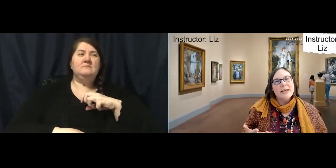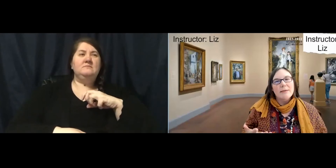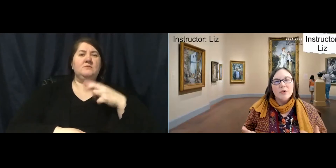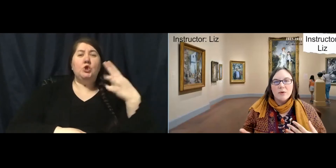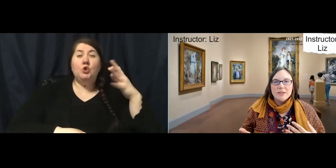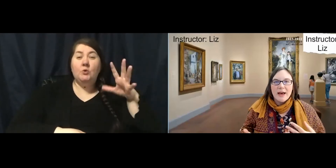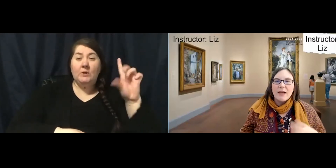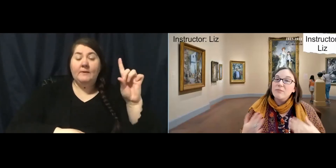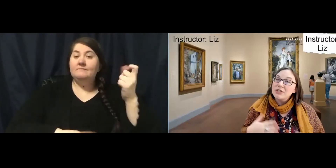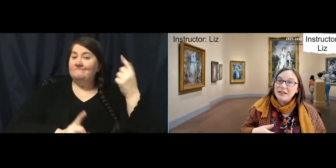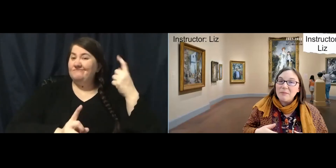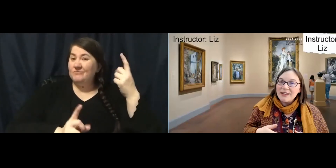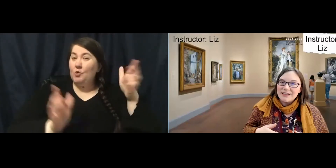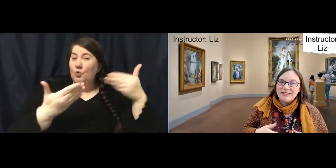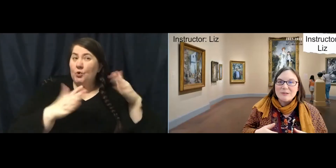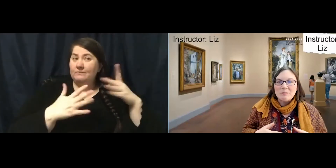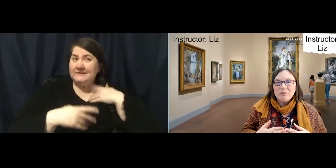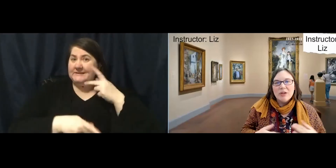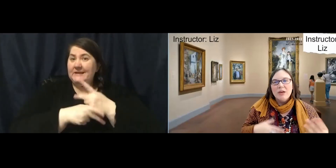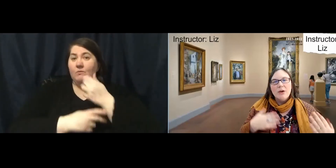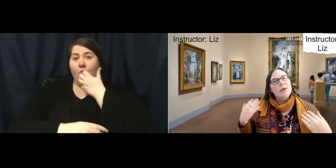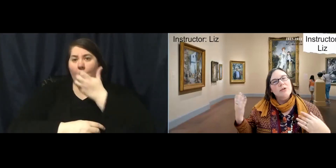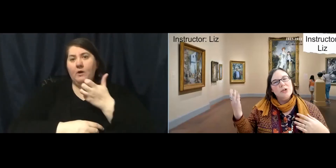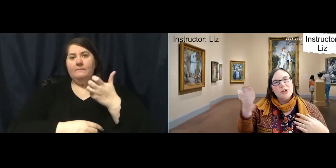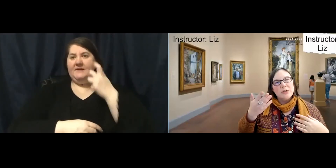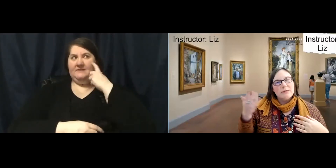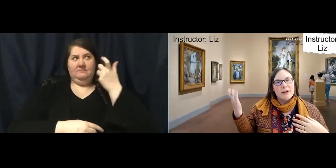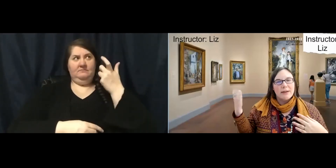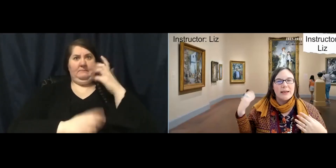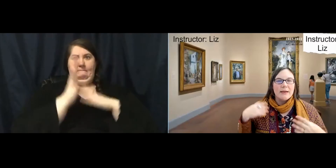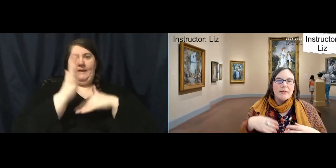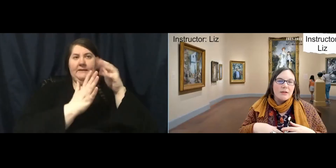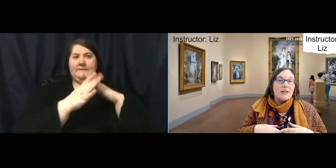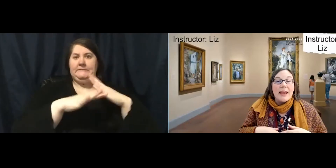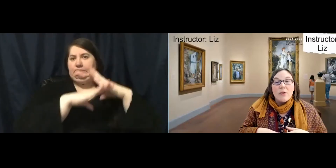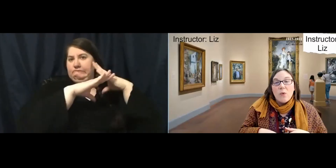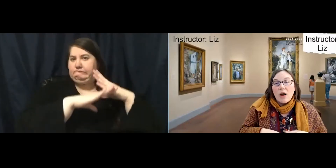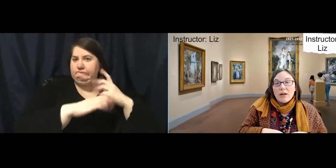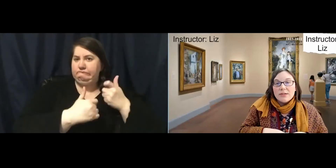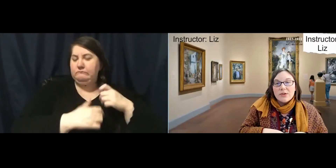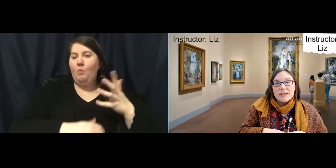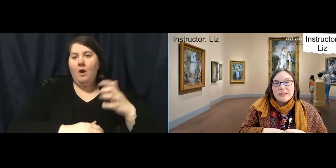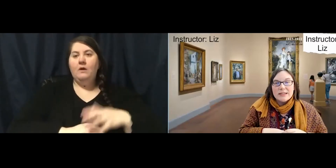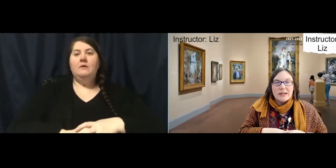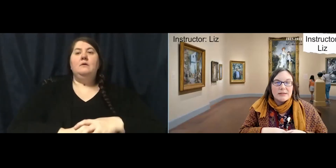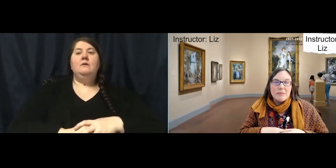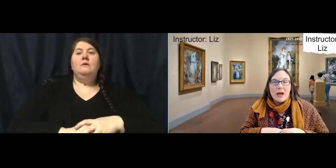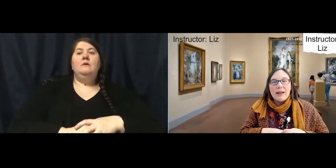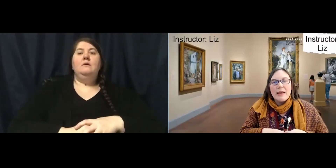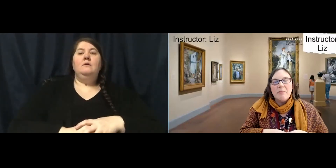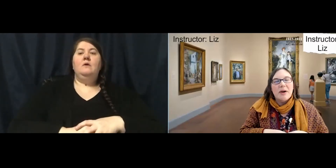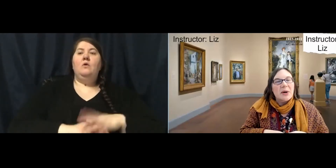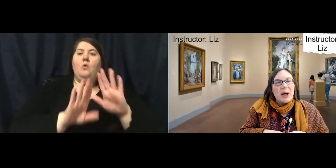have to keep the rooms that way to protect the paintings. We usually use fairly light walls. So this is a